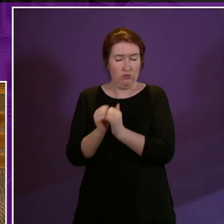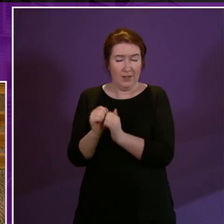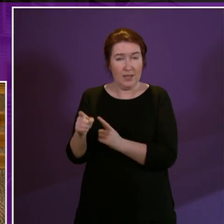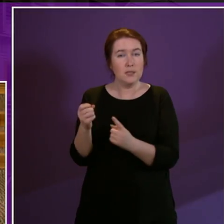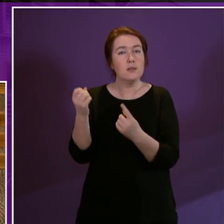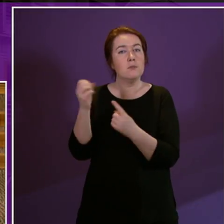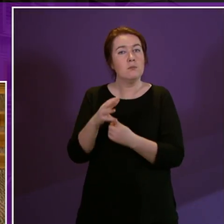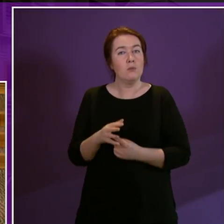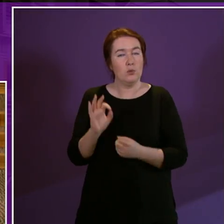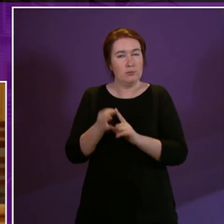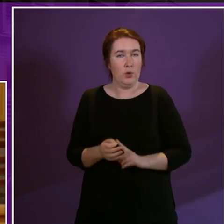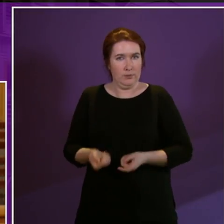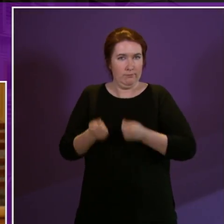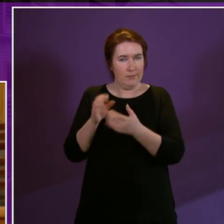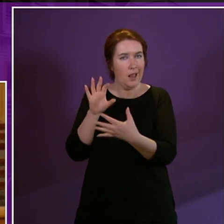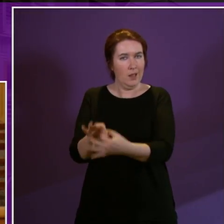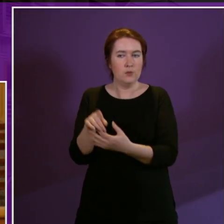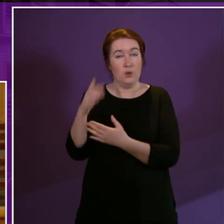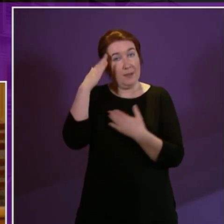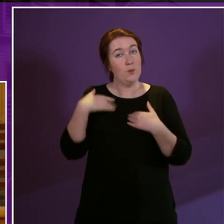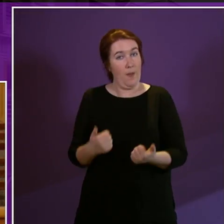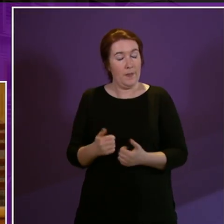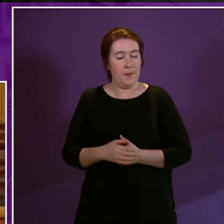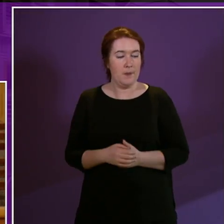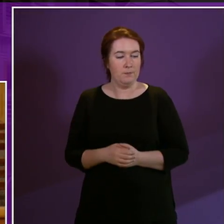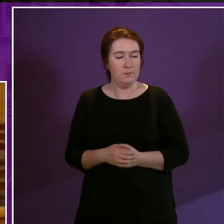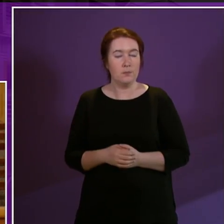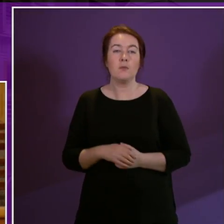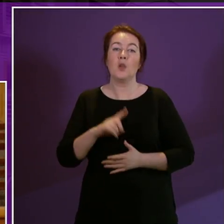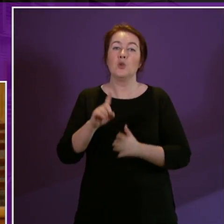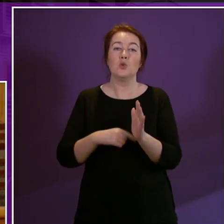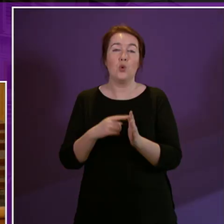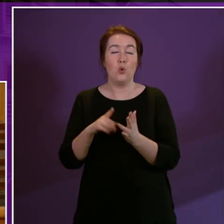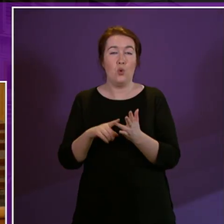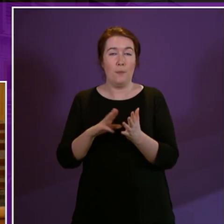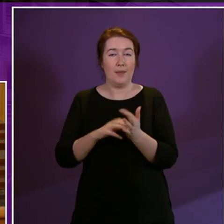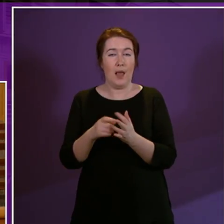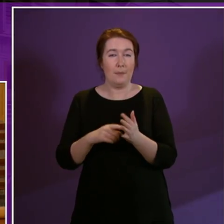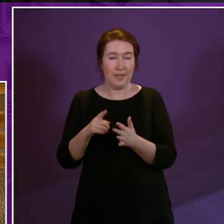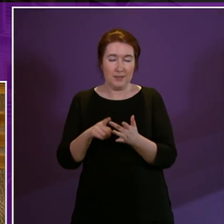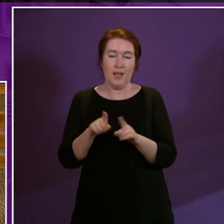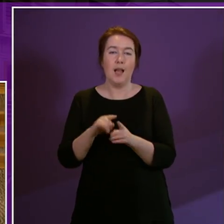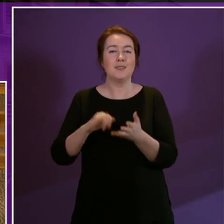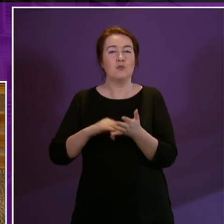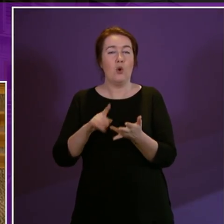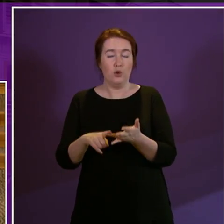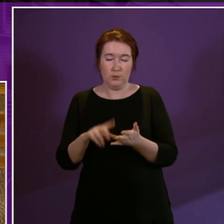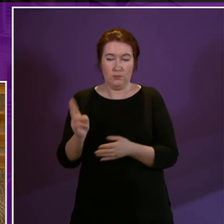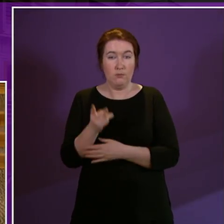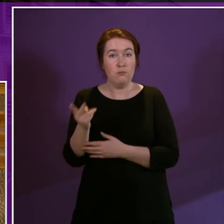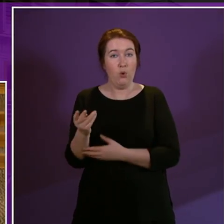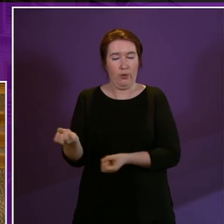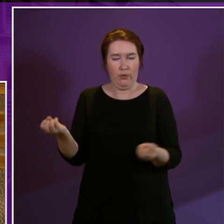points he also made with respect to mental health John McAlpine and Sandra Osborne both contributed